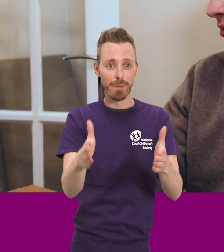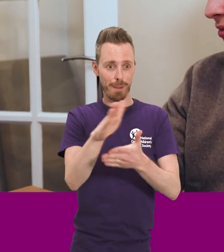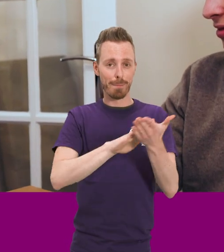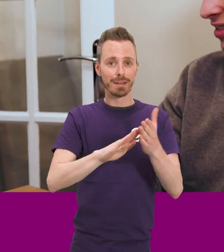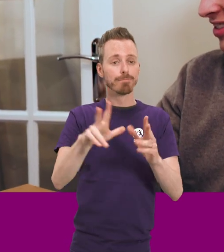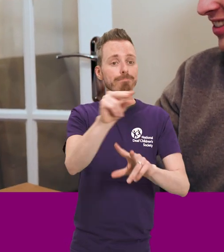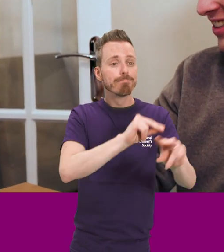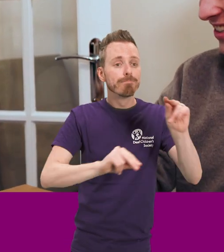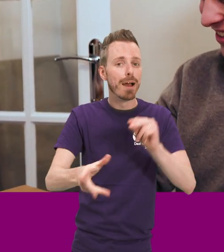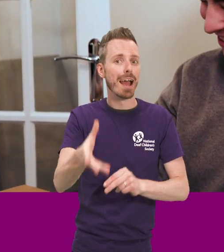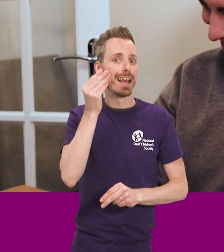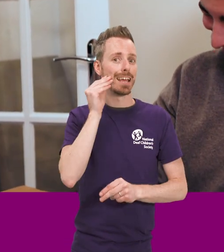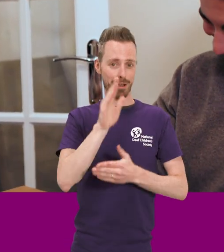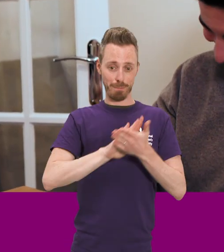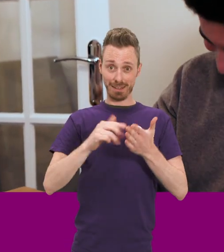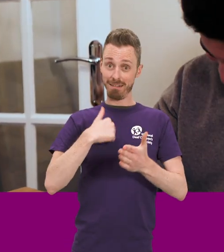It just makes you more